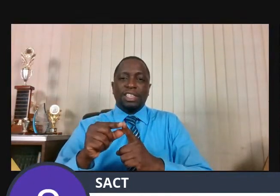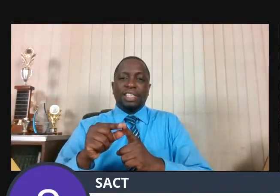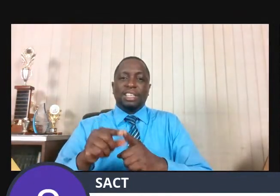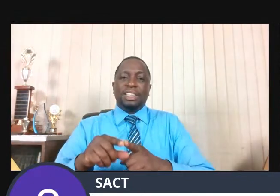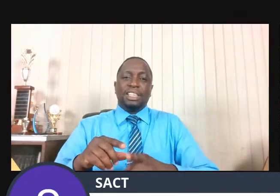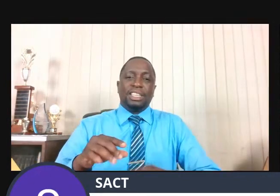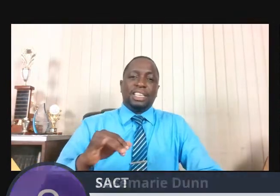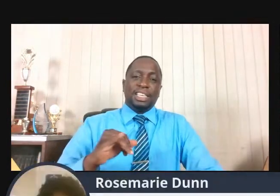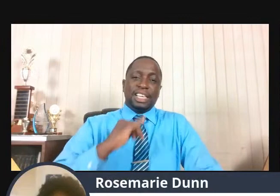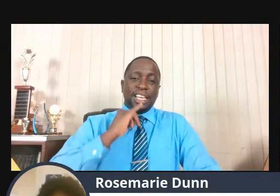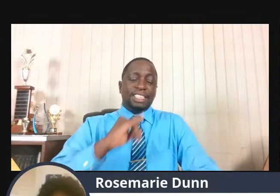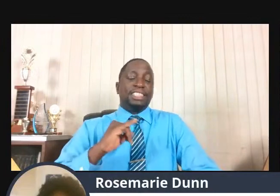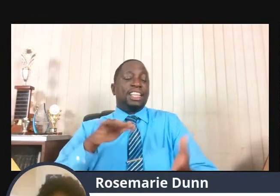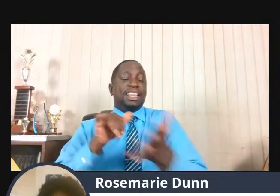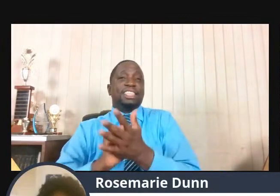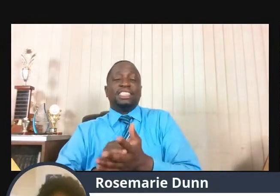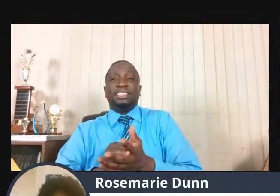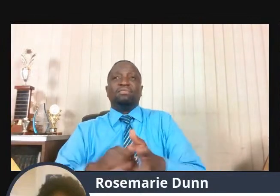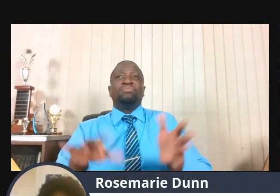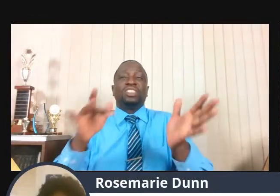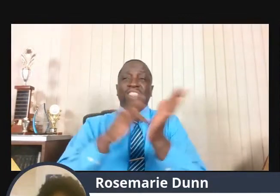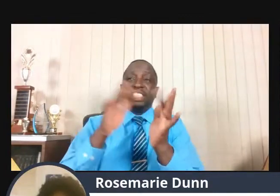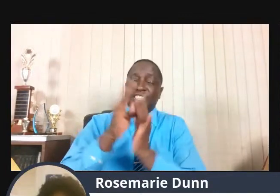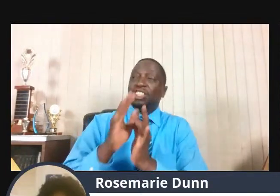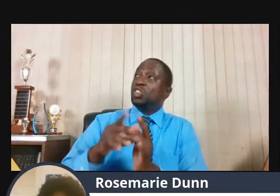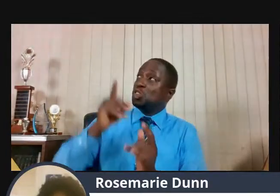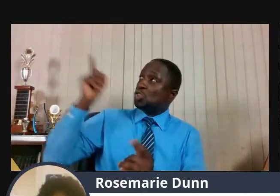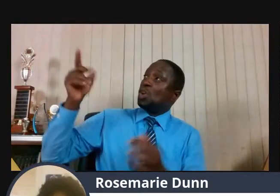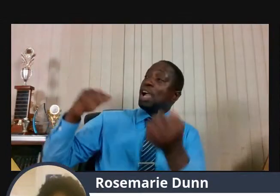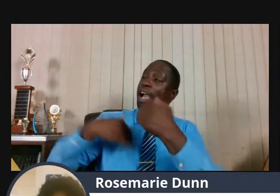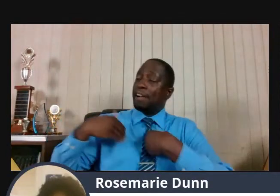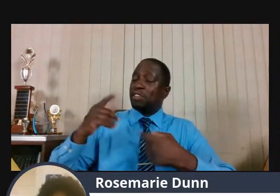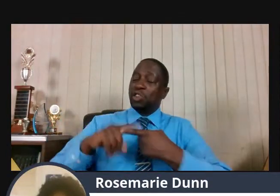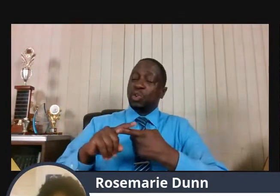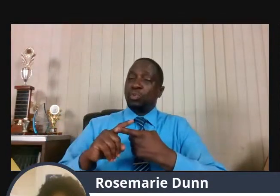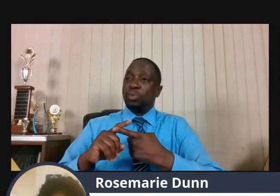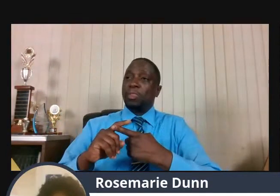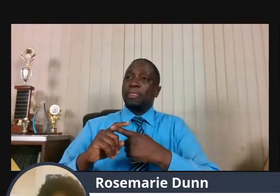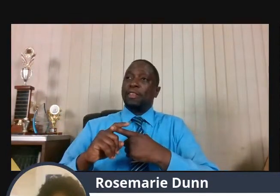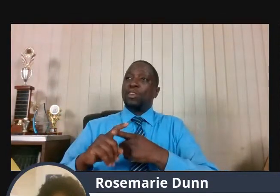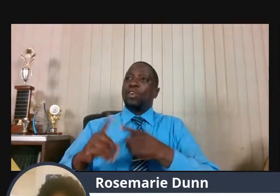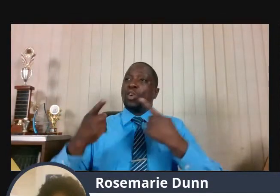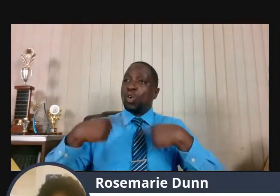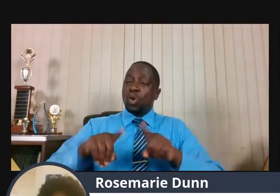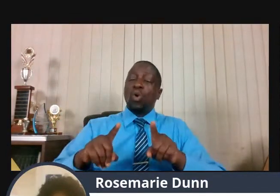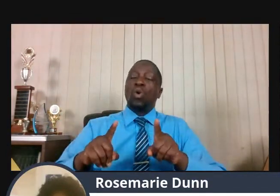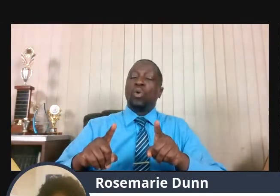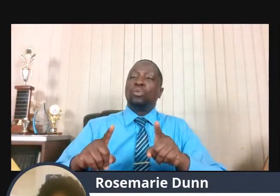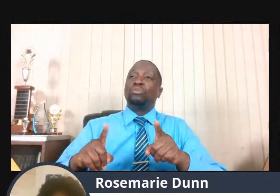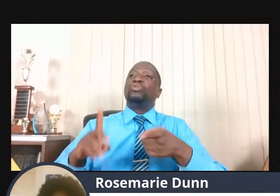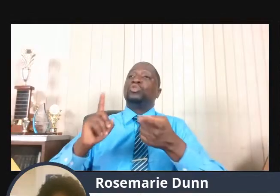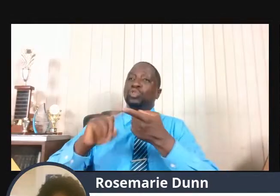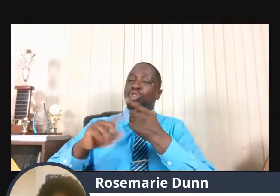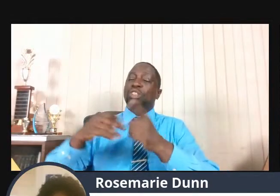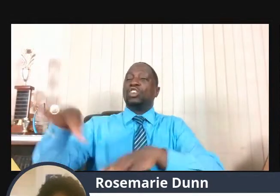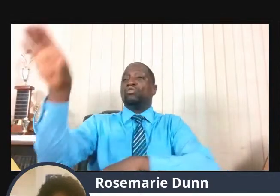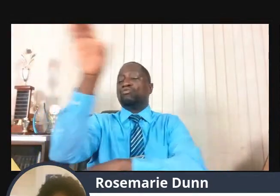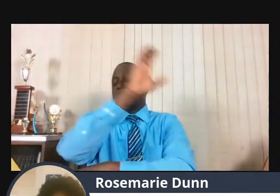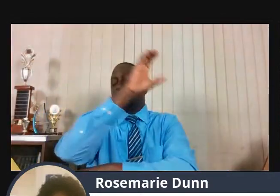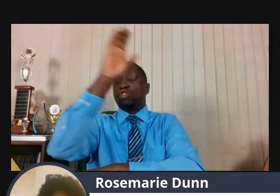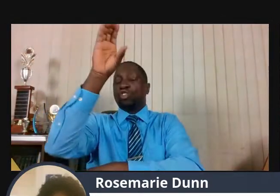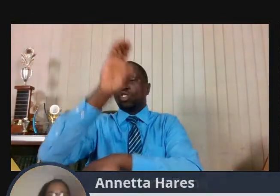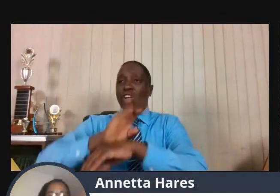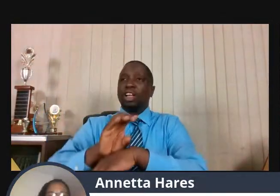Jesus, you have to bear the cross. Jesus, you cannot avoid it, but you can go through it.